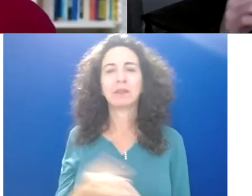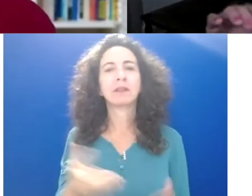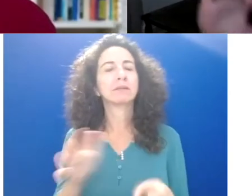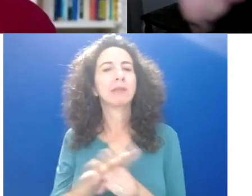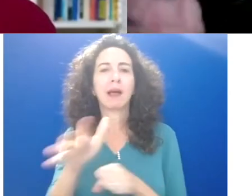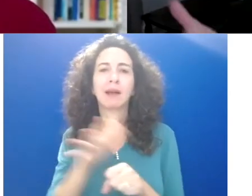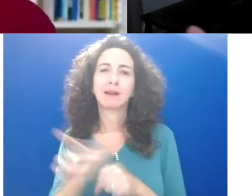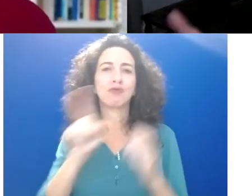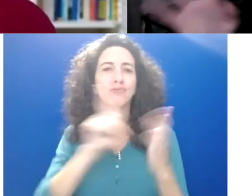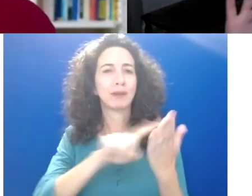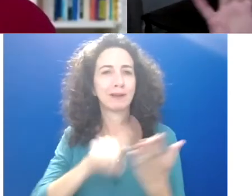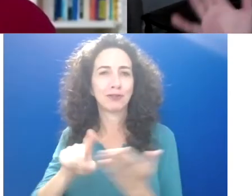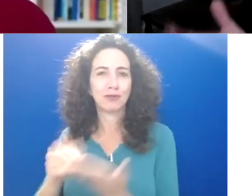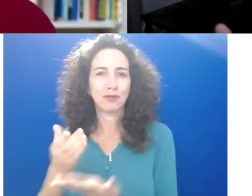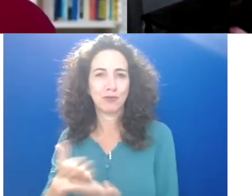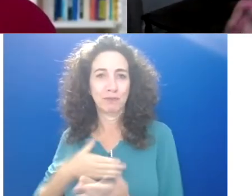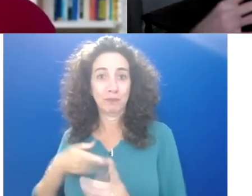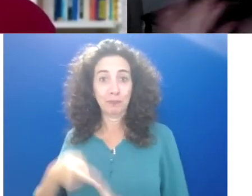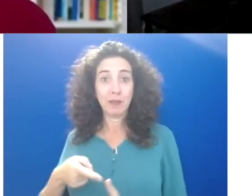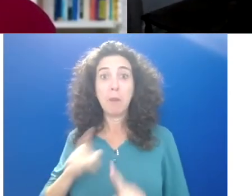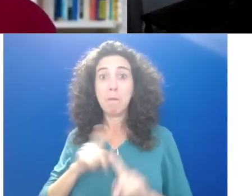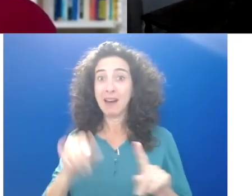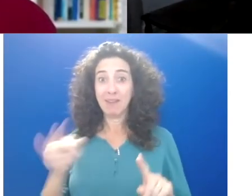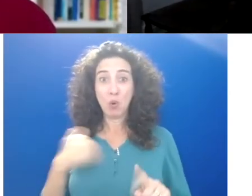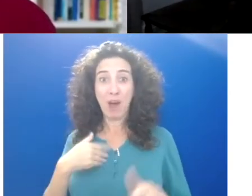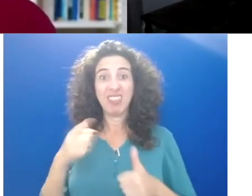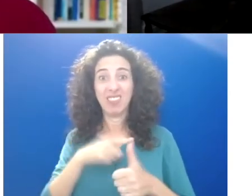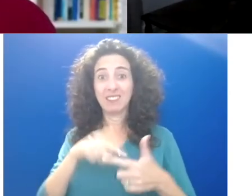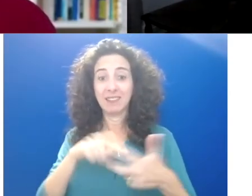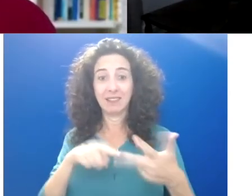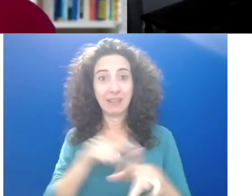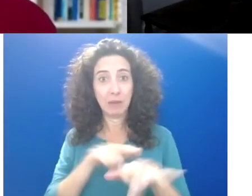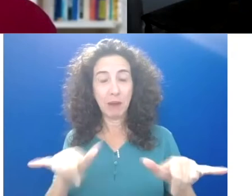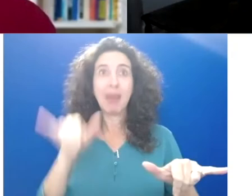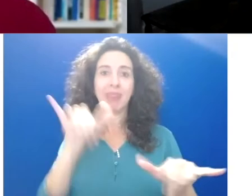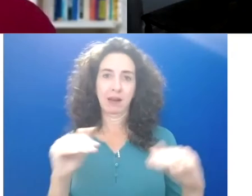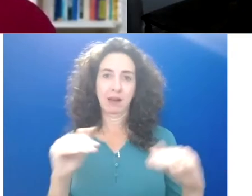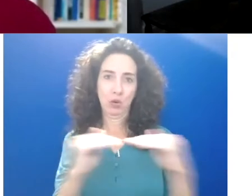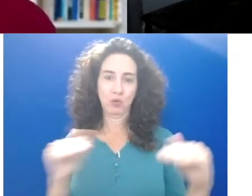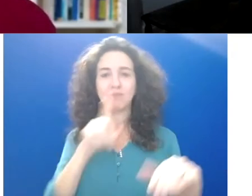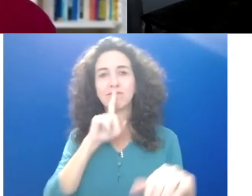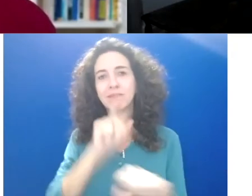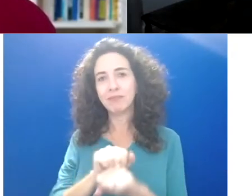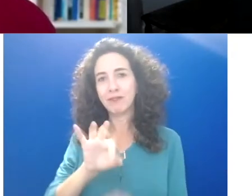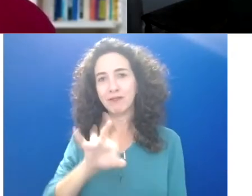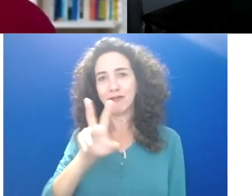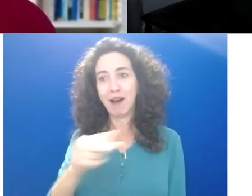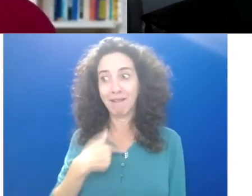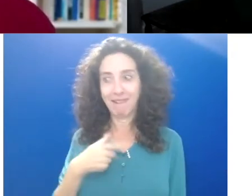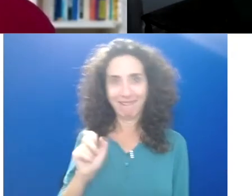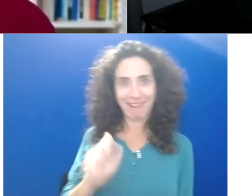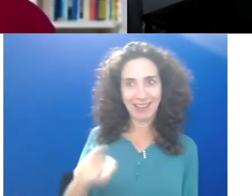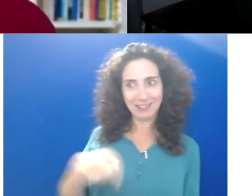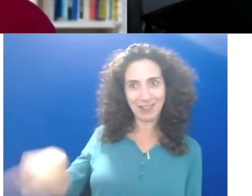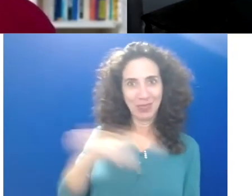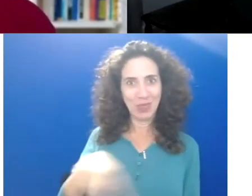But I would argue that when all three of them happen at once, you experience what I call true fun. And when I asked the fun squad members, again, after asking